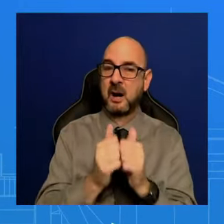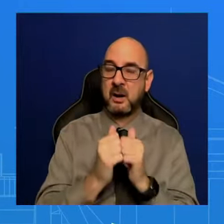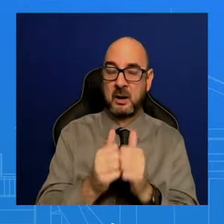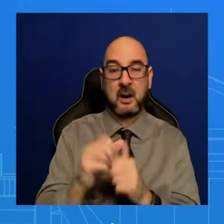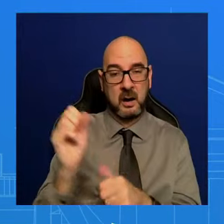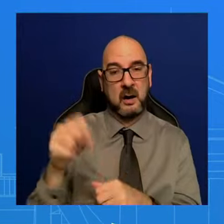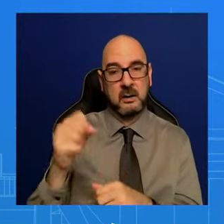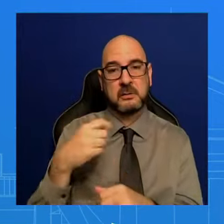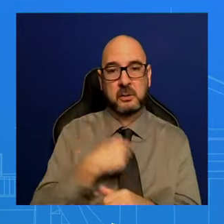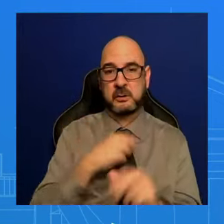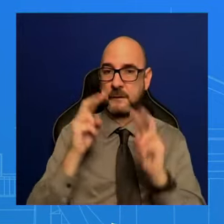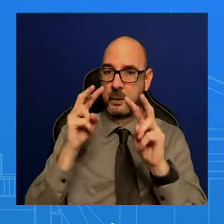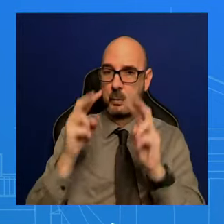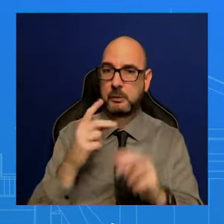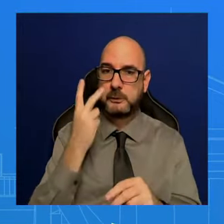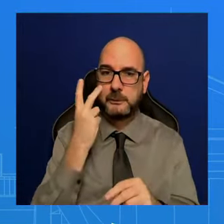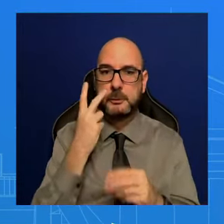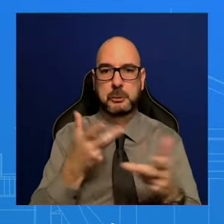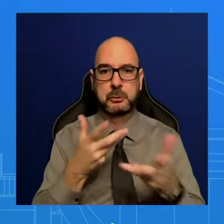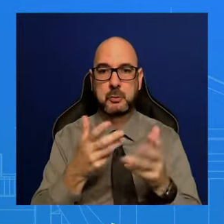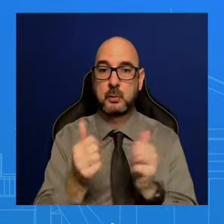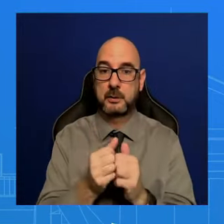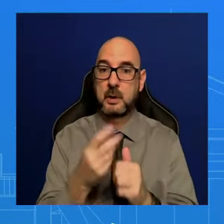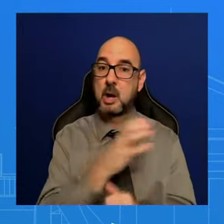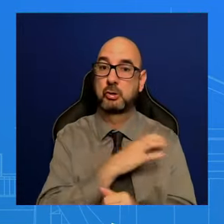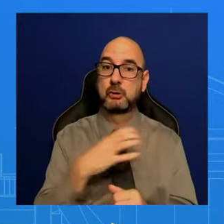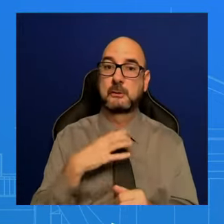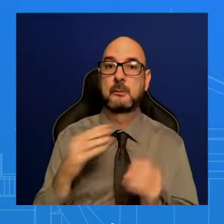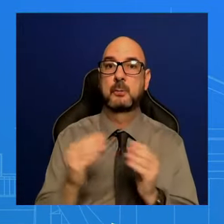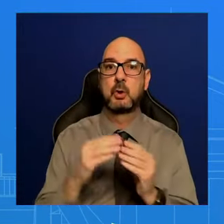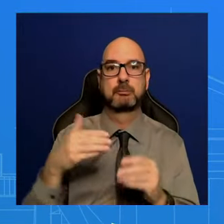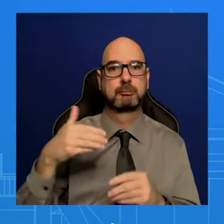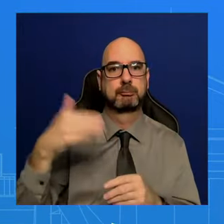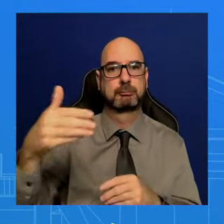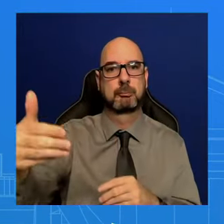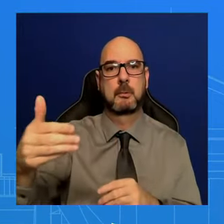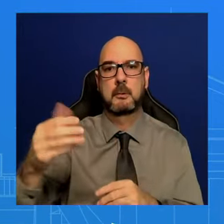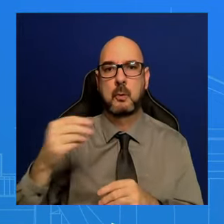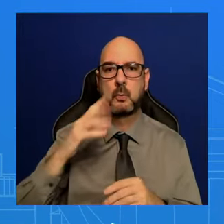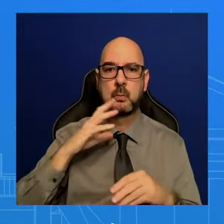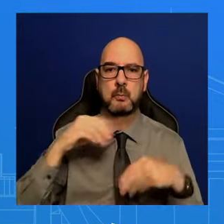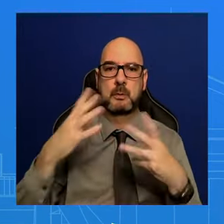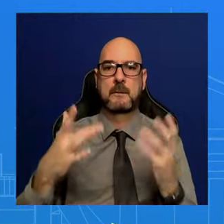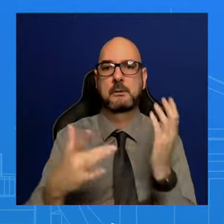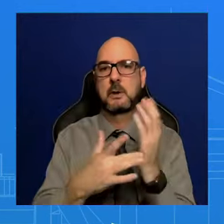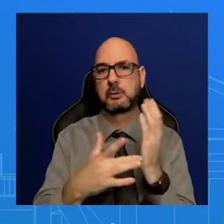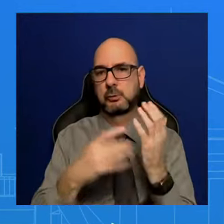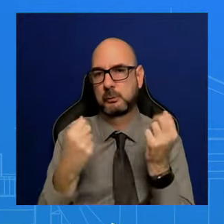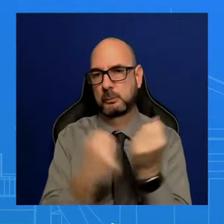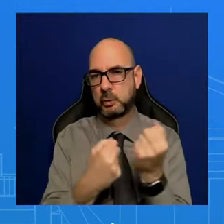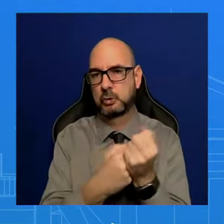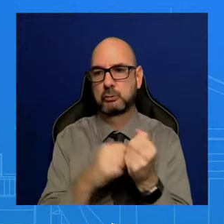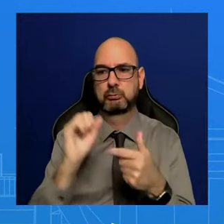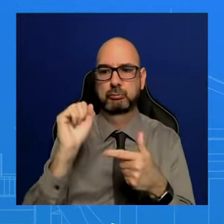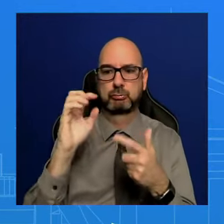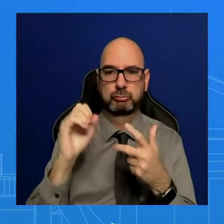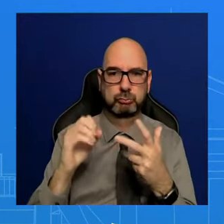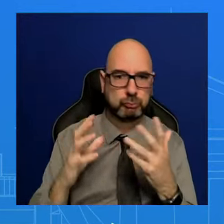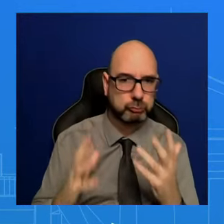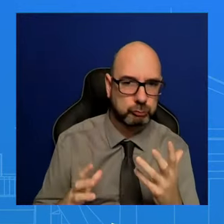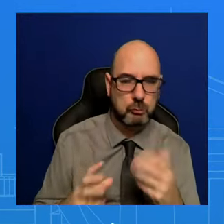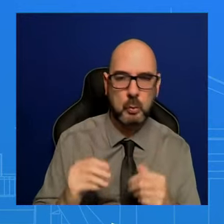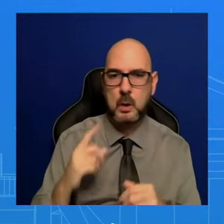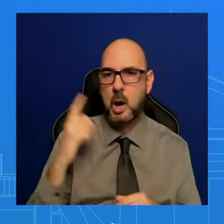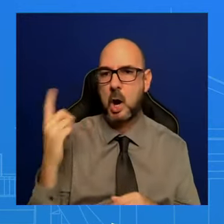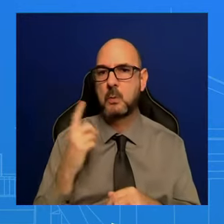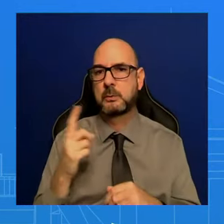we provided technical assistance, as we normally do, when pieces of legislation like this are being put together. But I would